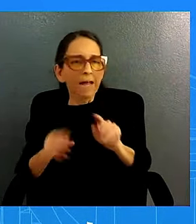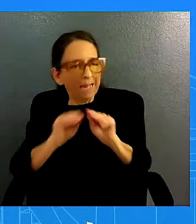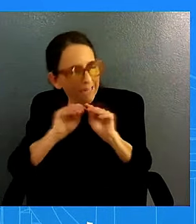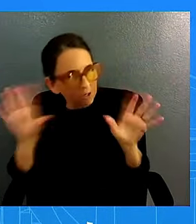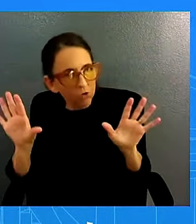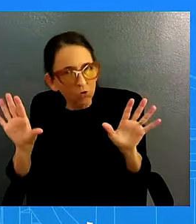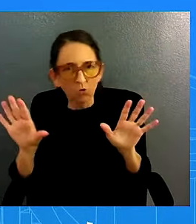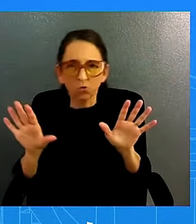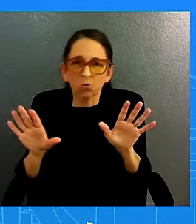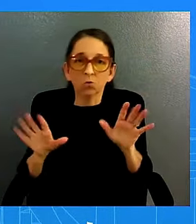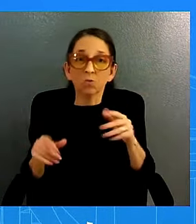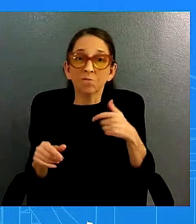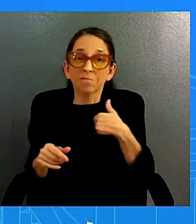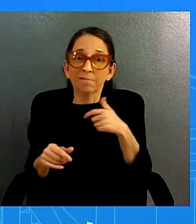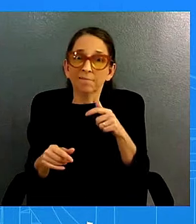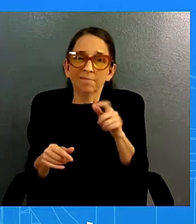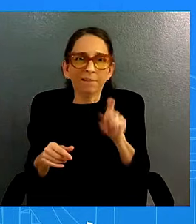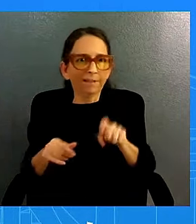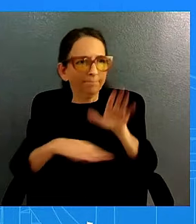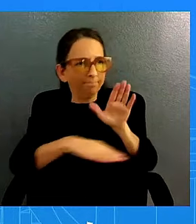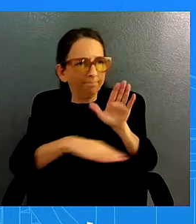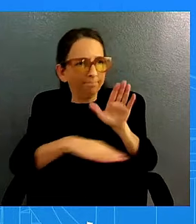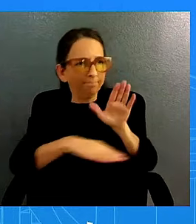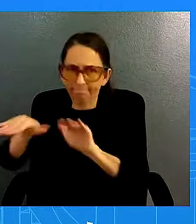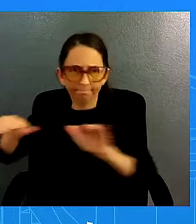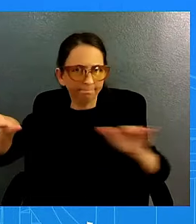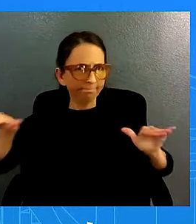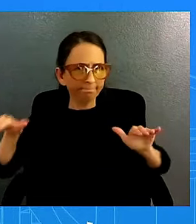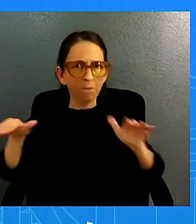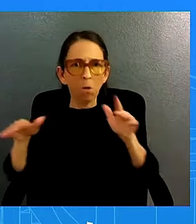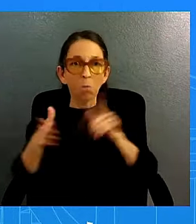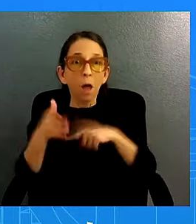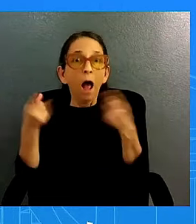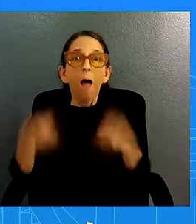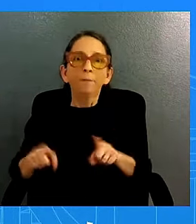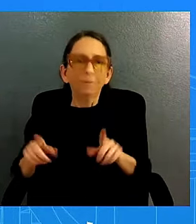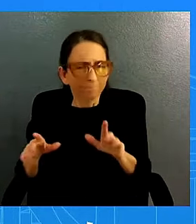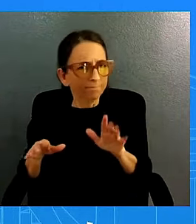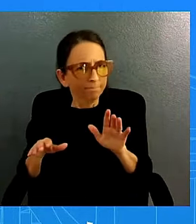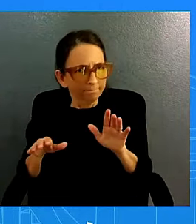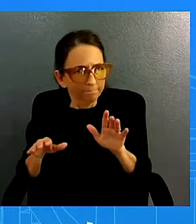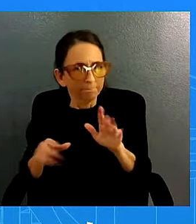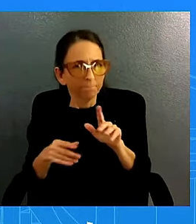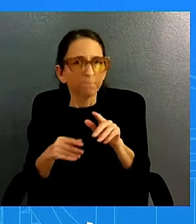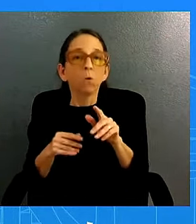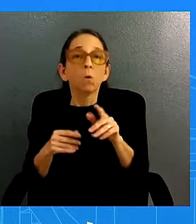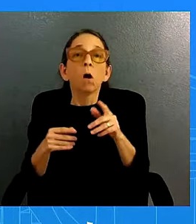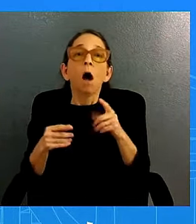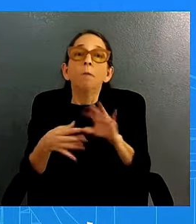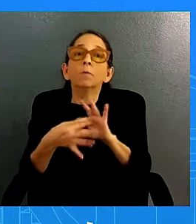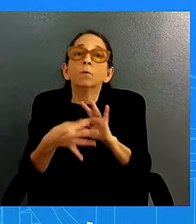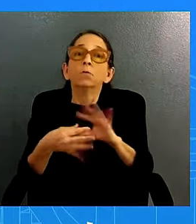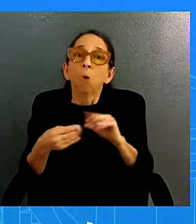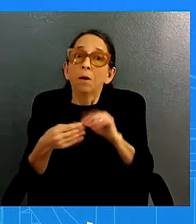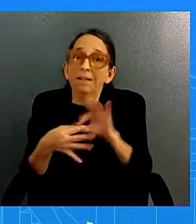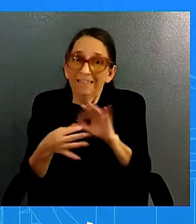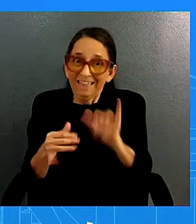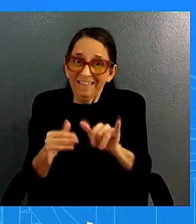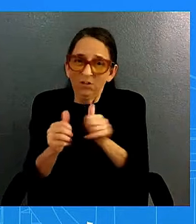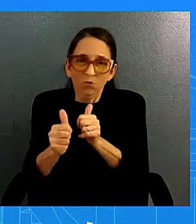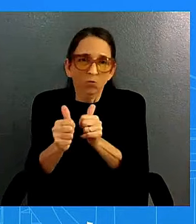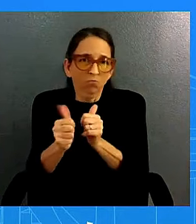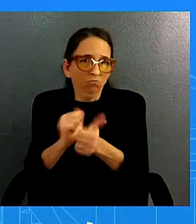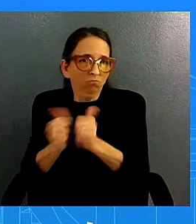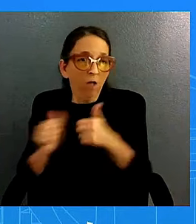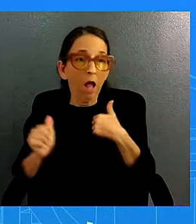far as the ongoing uh stories and as it relates to this race i just don't have any comment for you i and i haven't had a second to